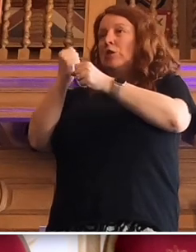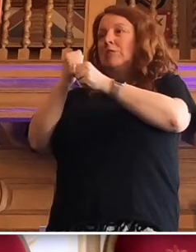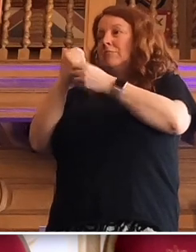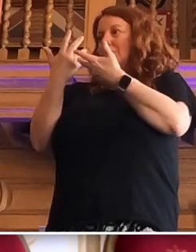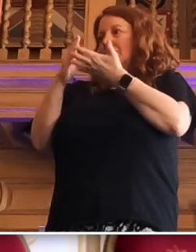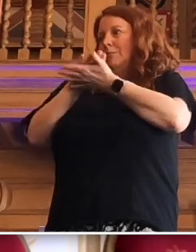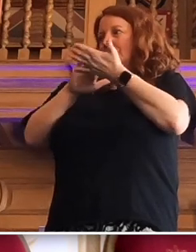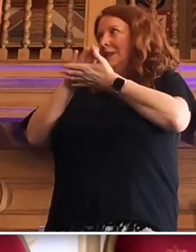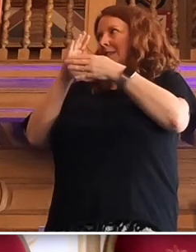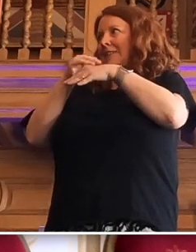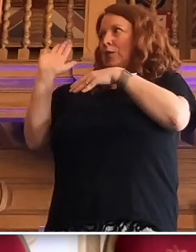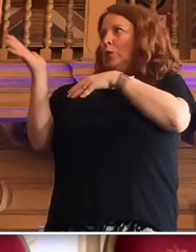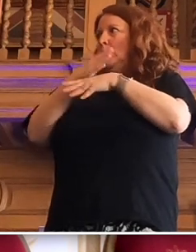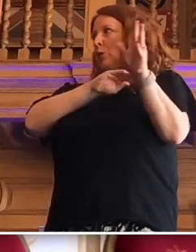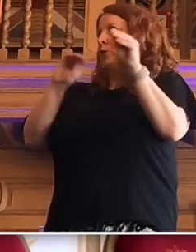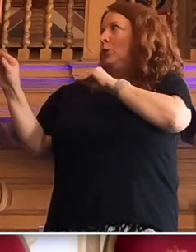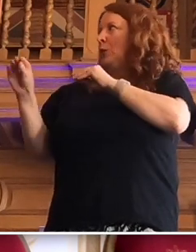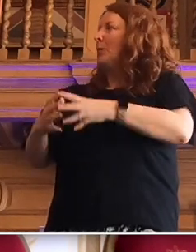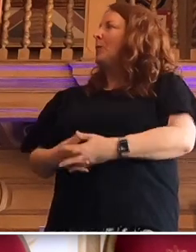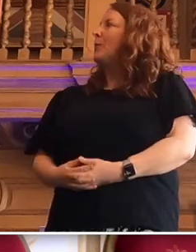education and get a good job.